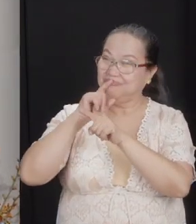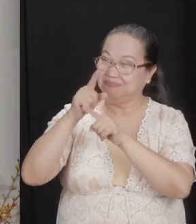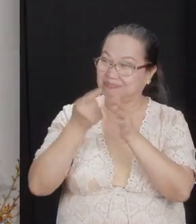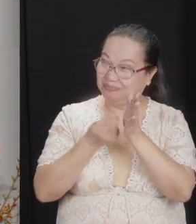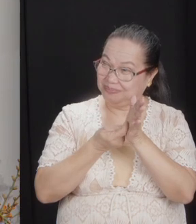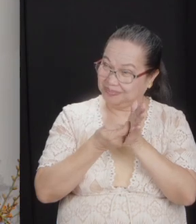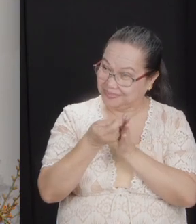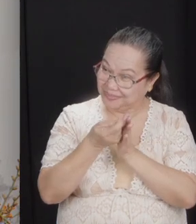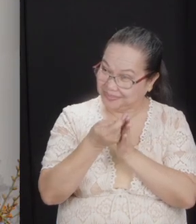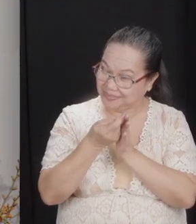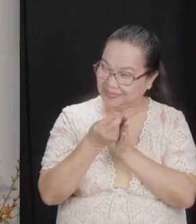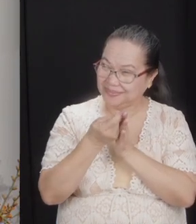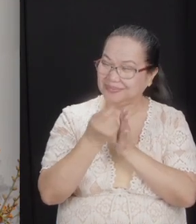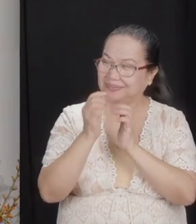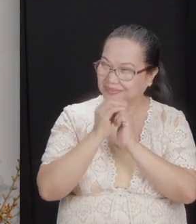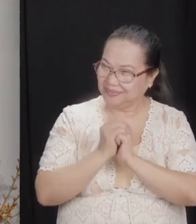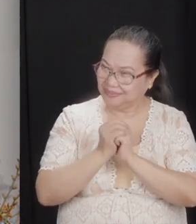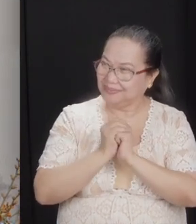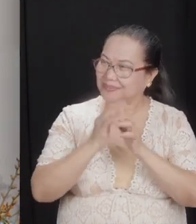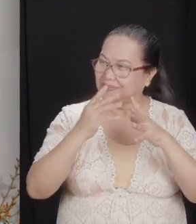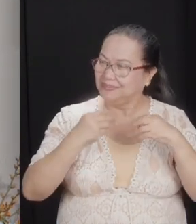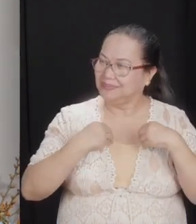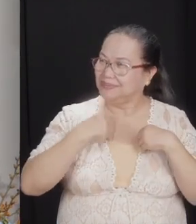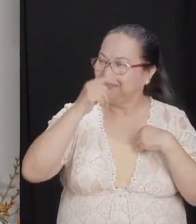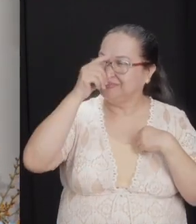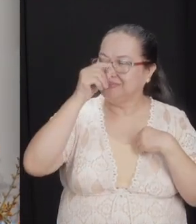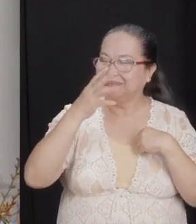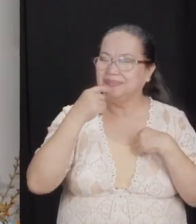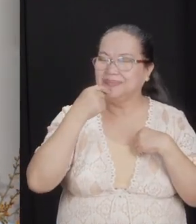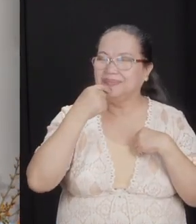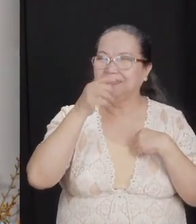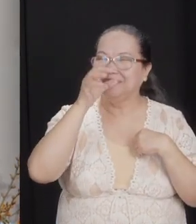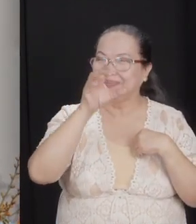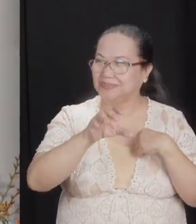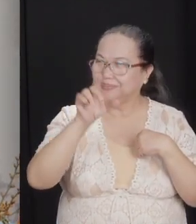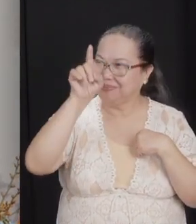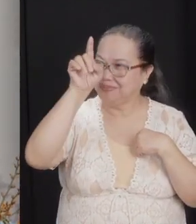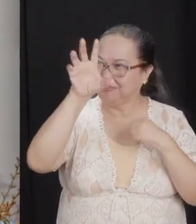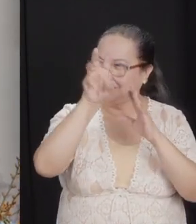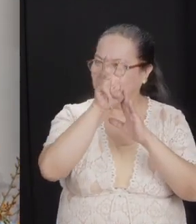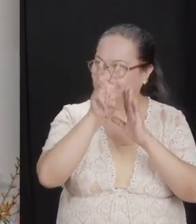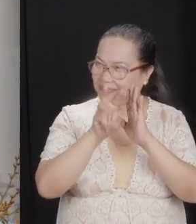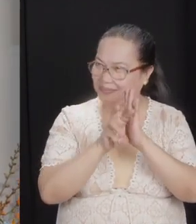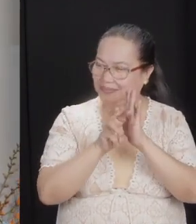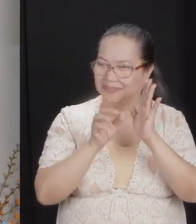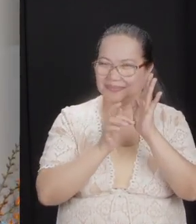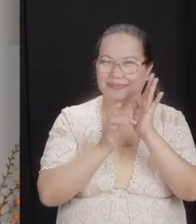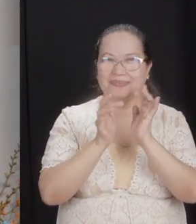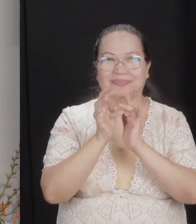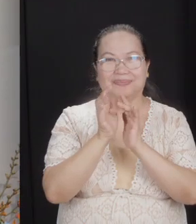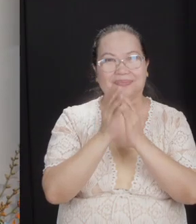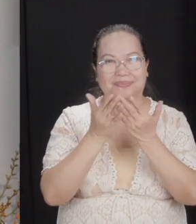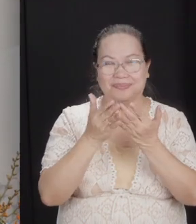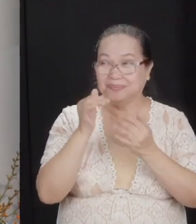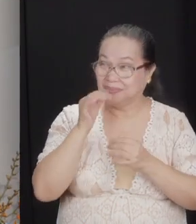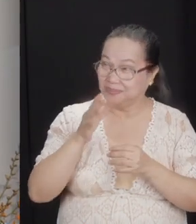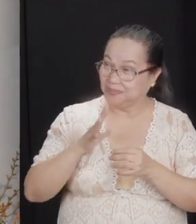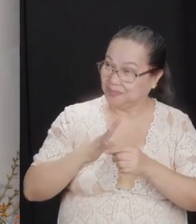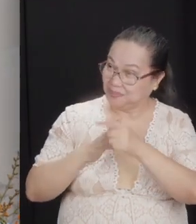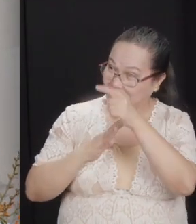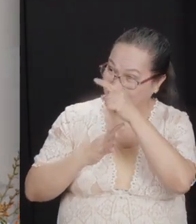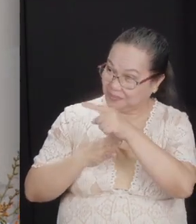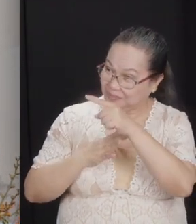what does it mean? Worship acceptable to God is carried out according to God's will in the Bible. Woman, you